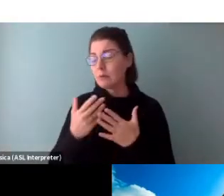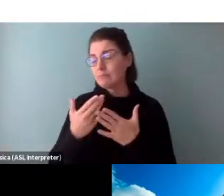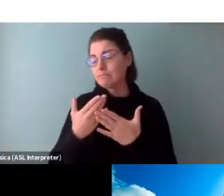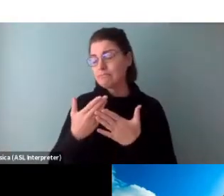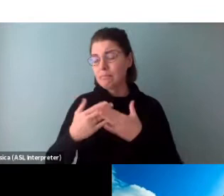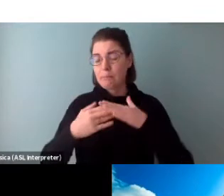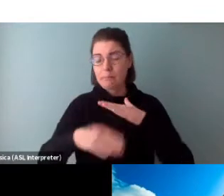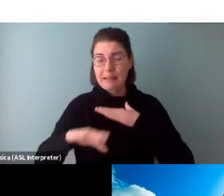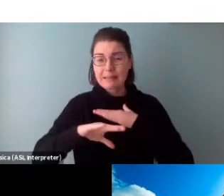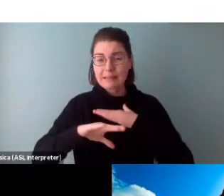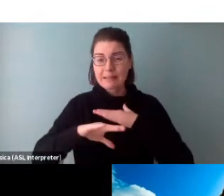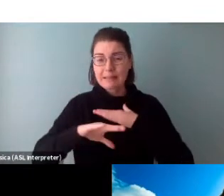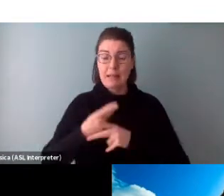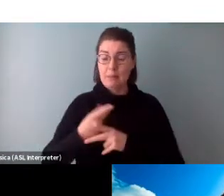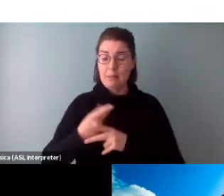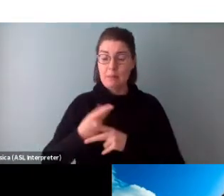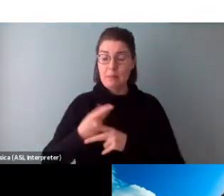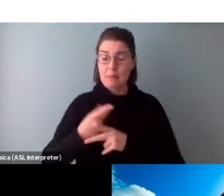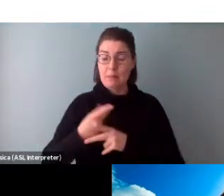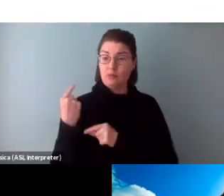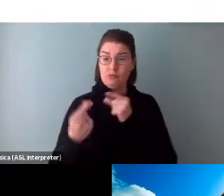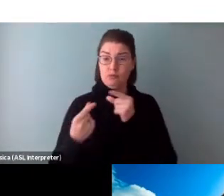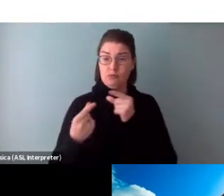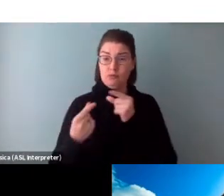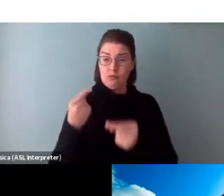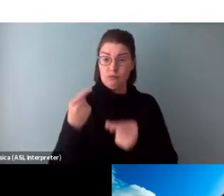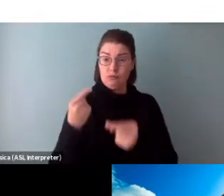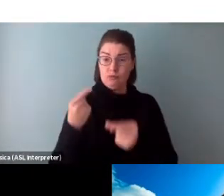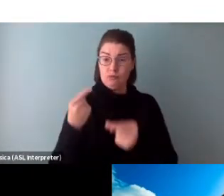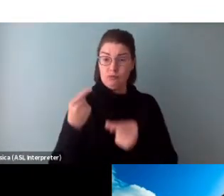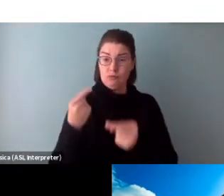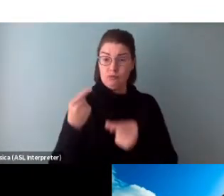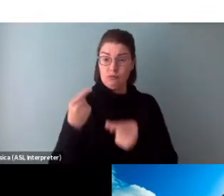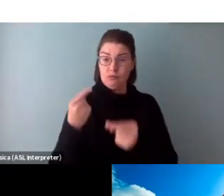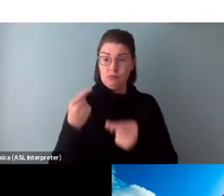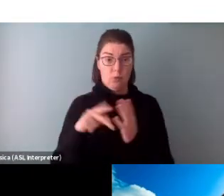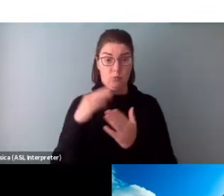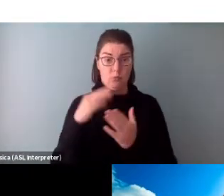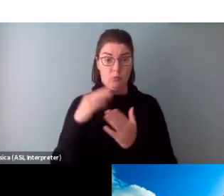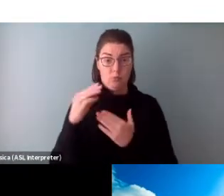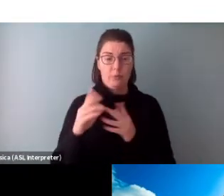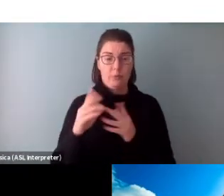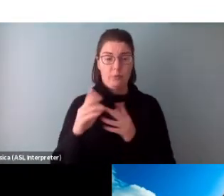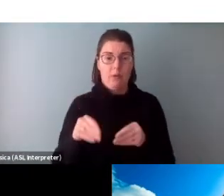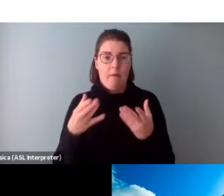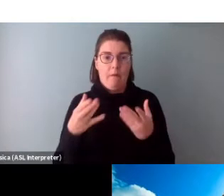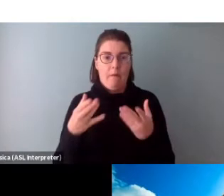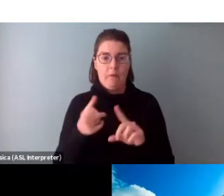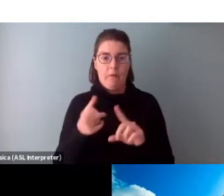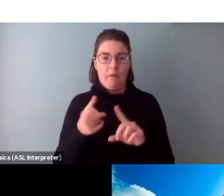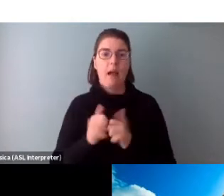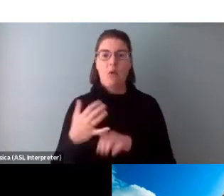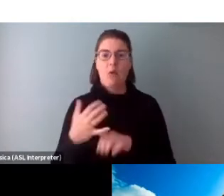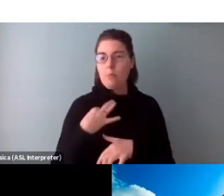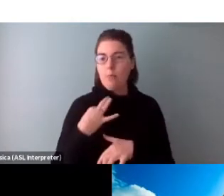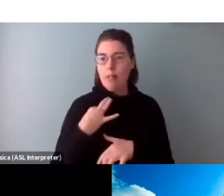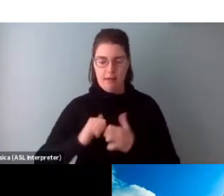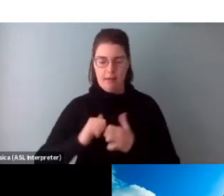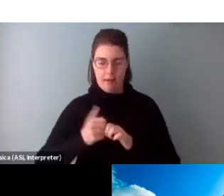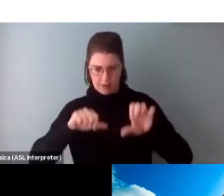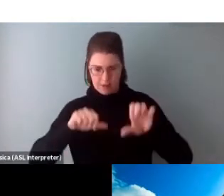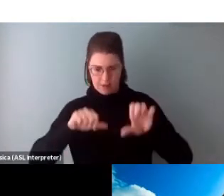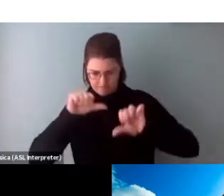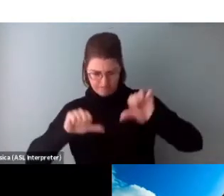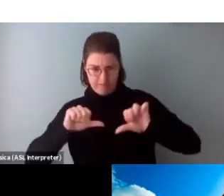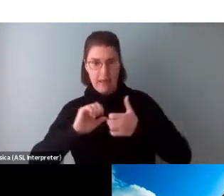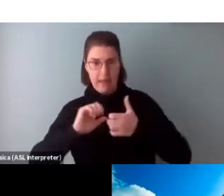about the type of granting programs that OAC offers, who can apply, how applications are assessed, and how to submit